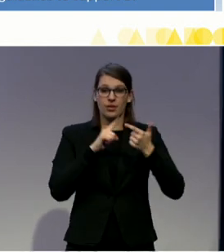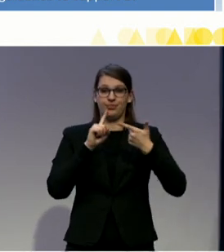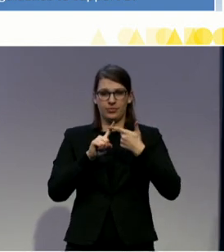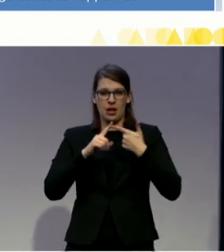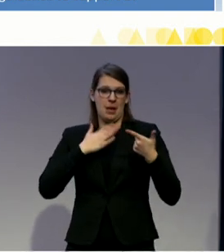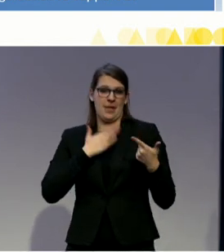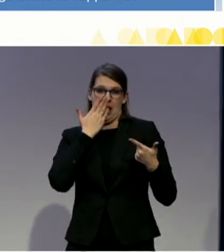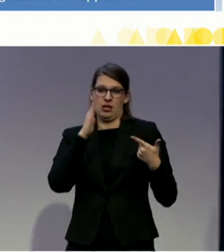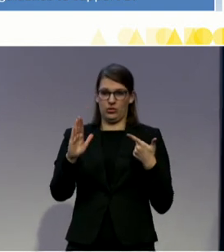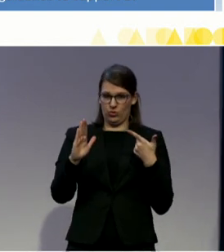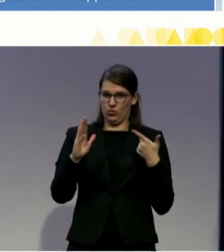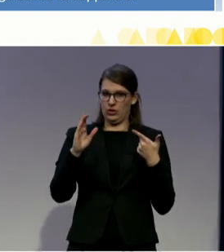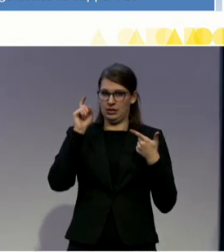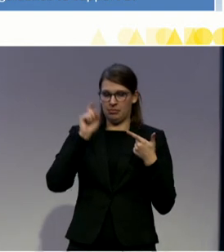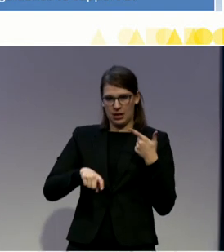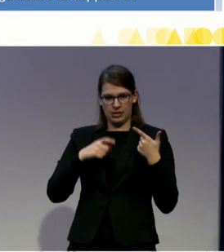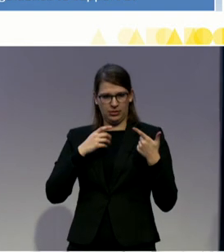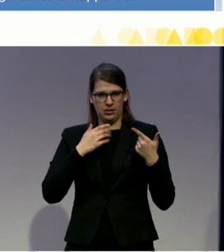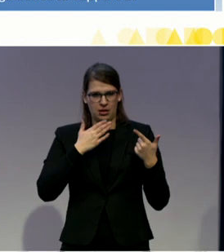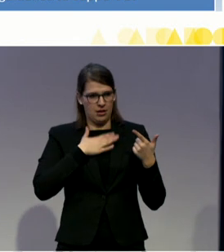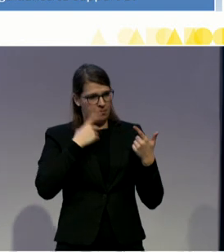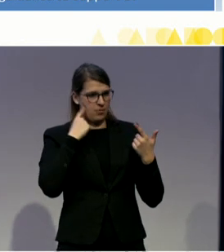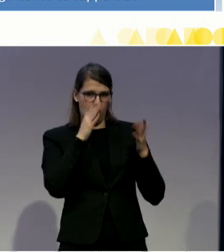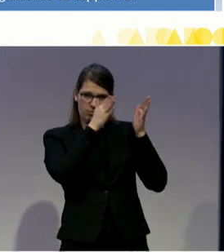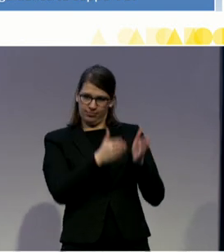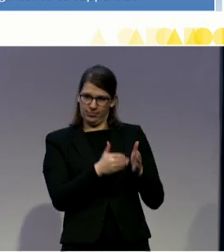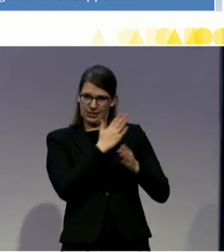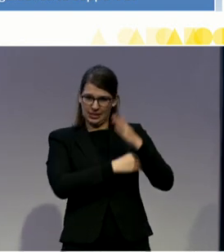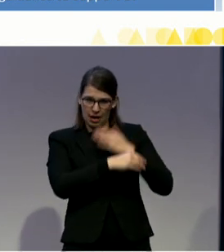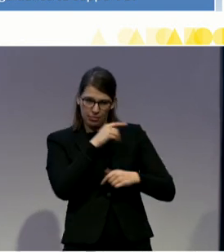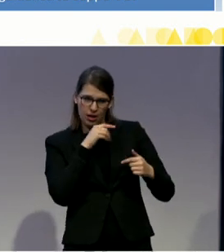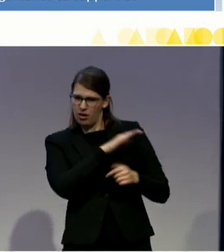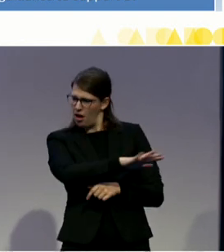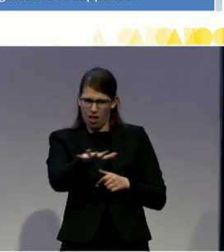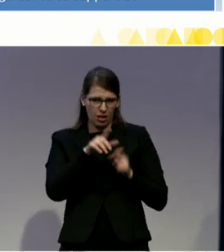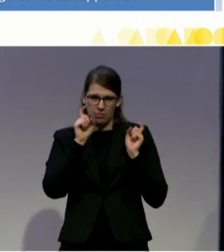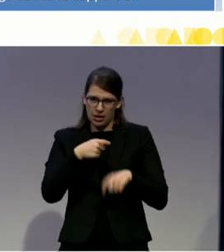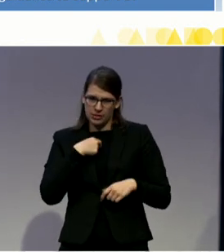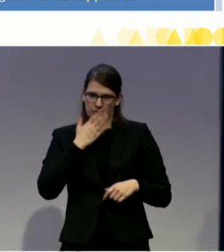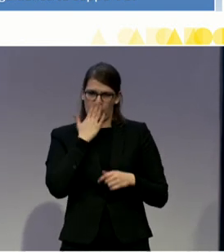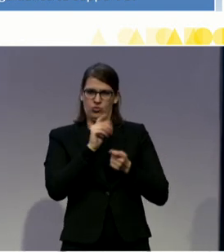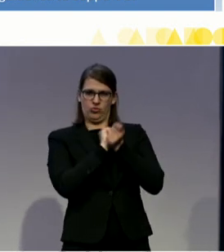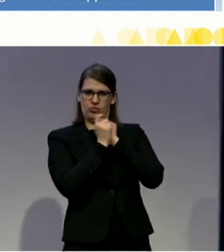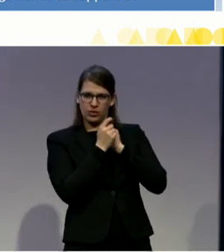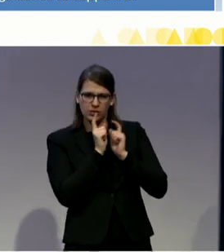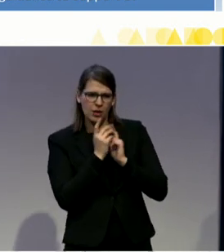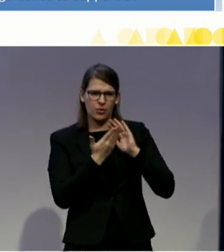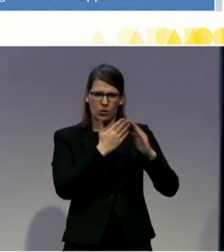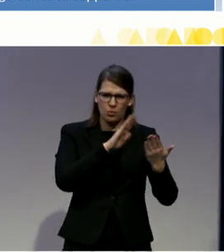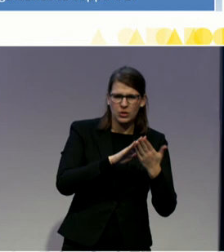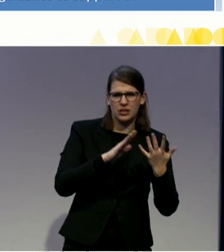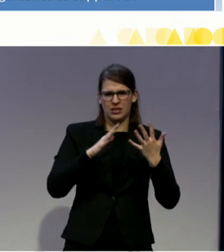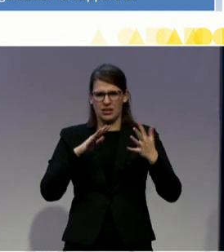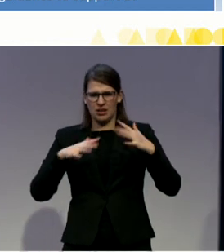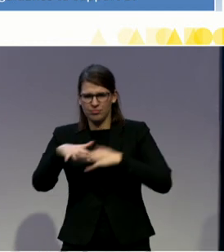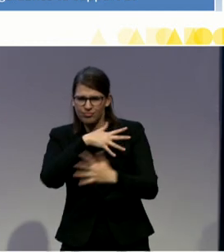and that's at all levels, from policy makers to the community to society as a whole, and also to the people working with persons with